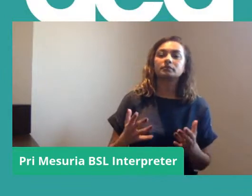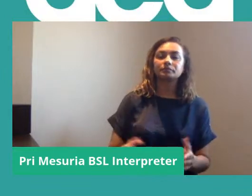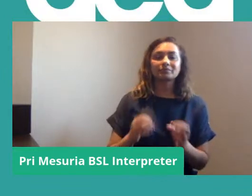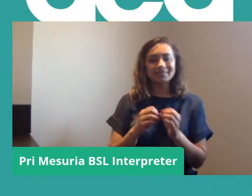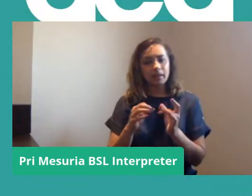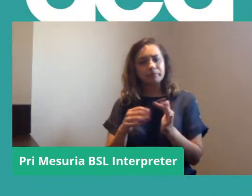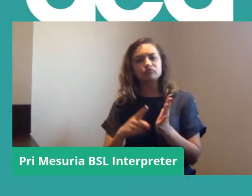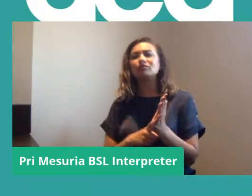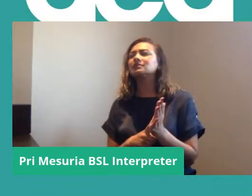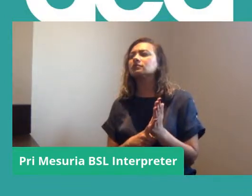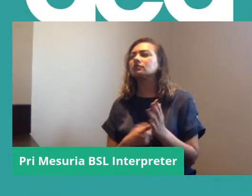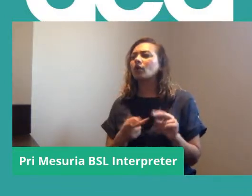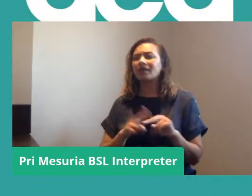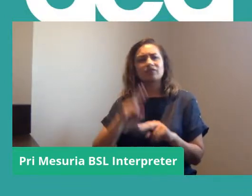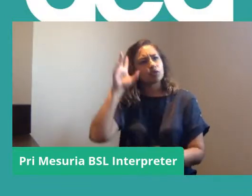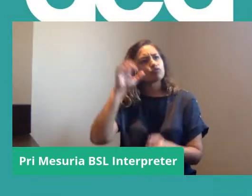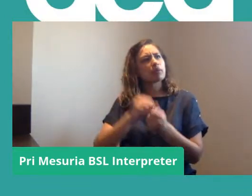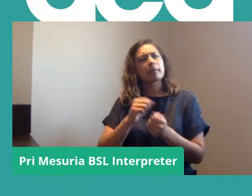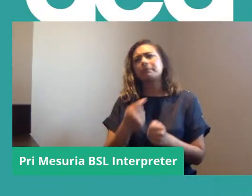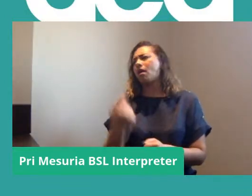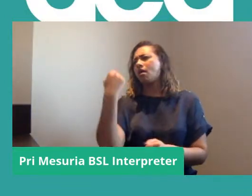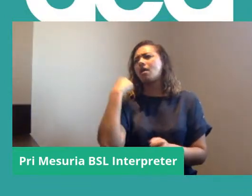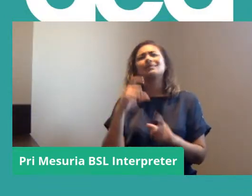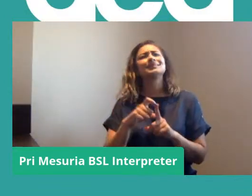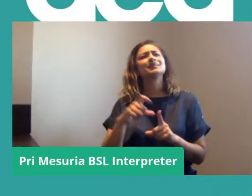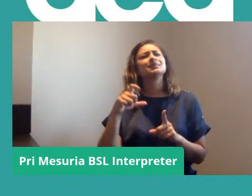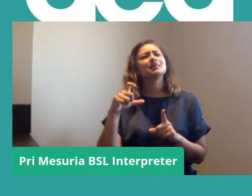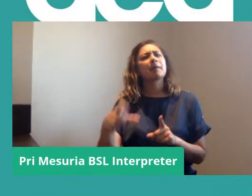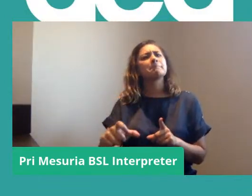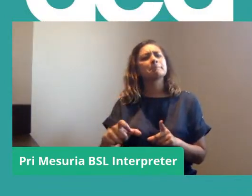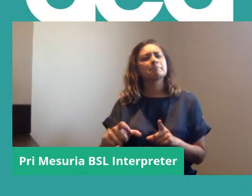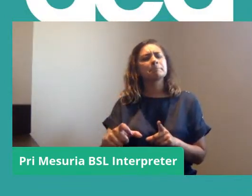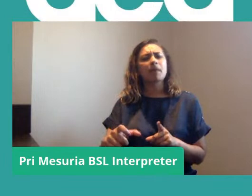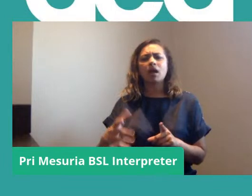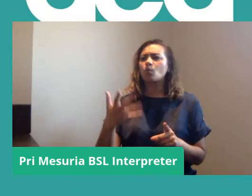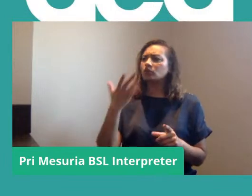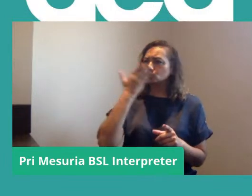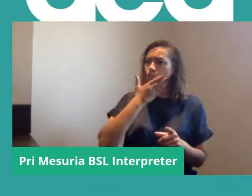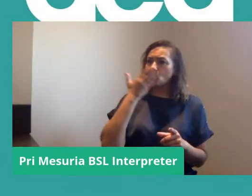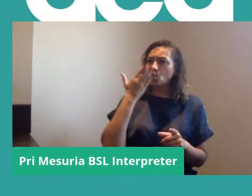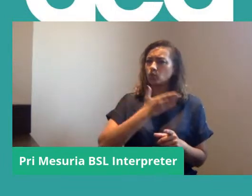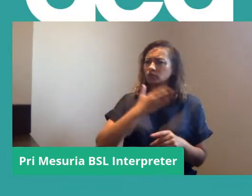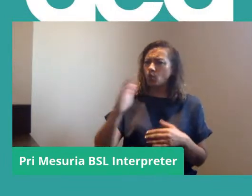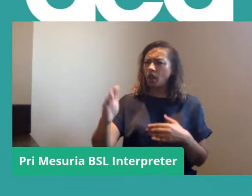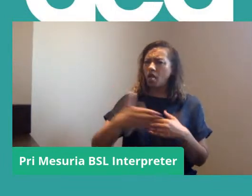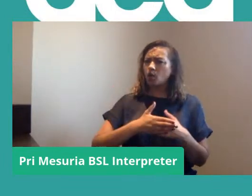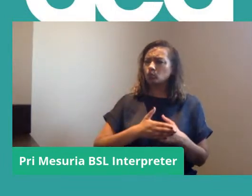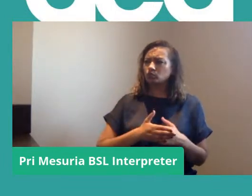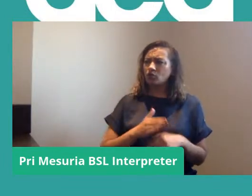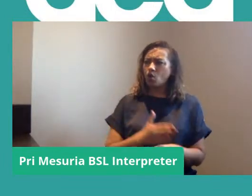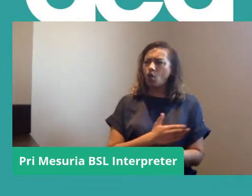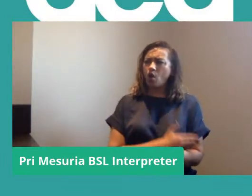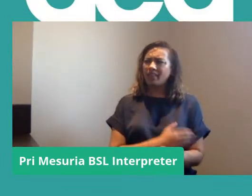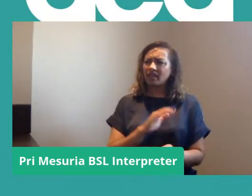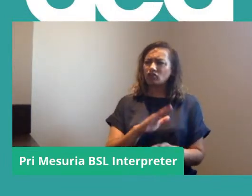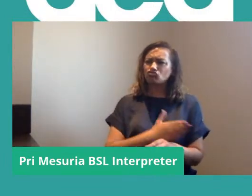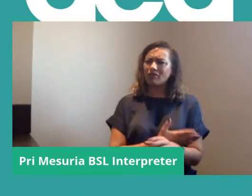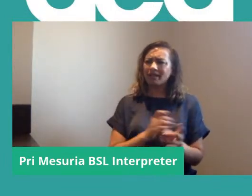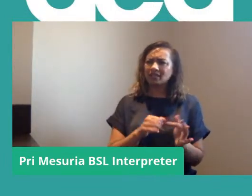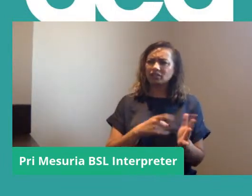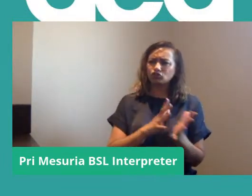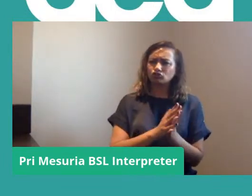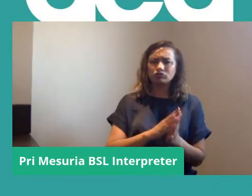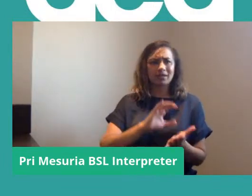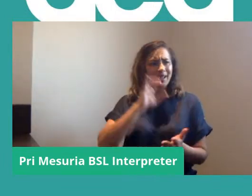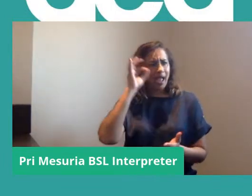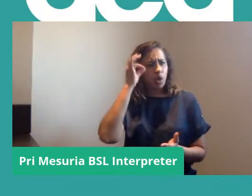obviously if you can remember back to December there was calls for schools to close early, think it was Greenwich Council tried to